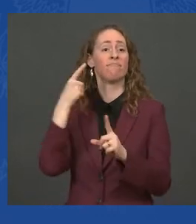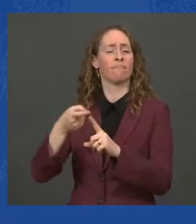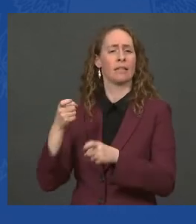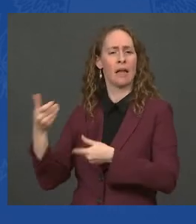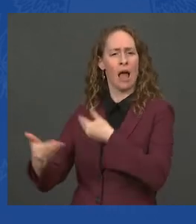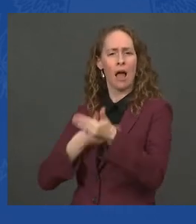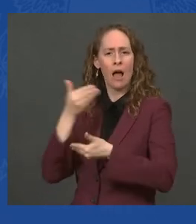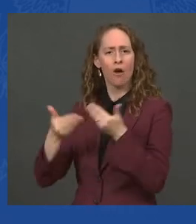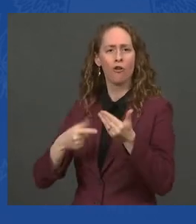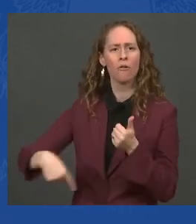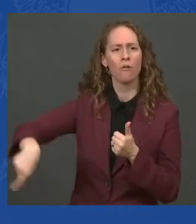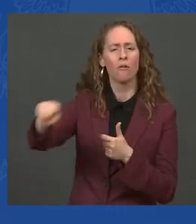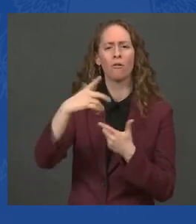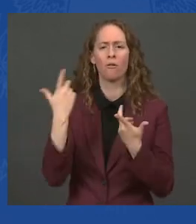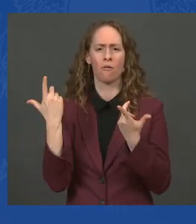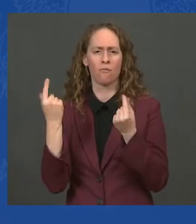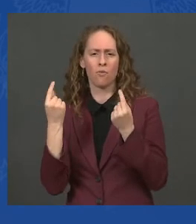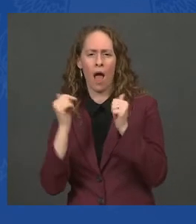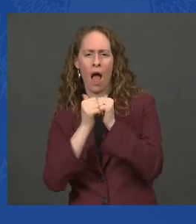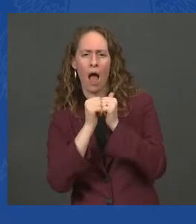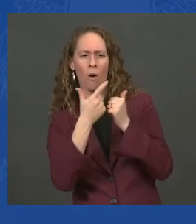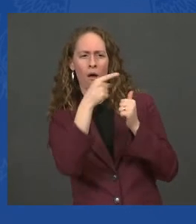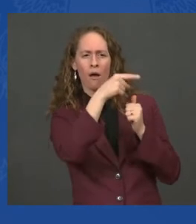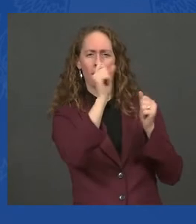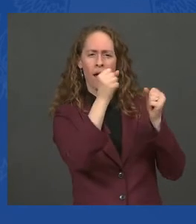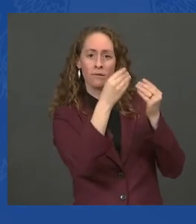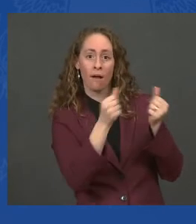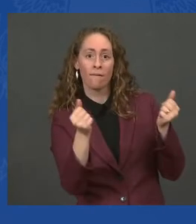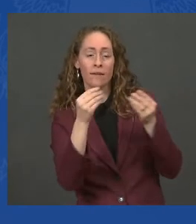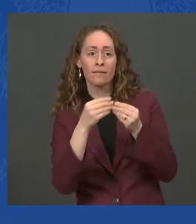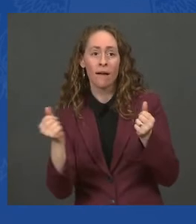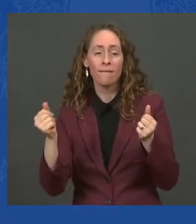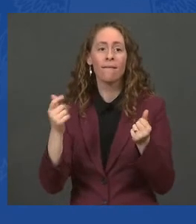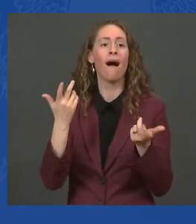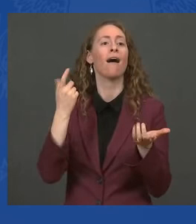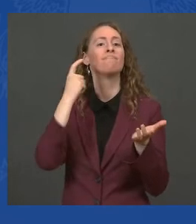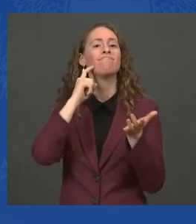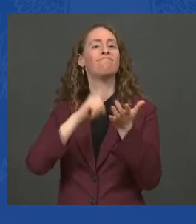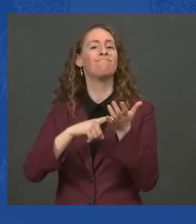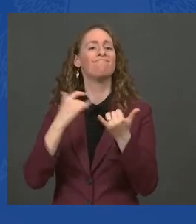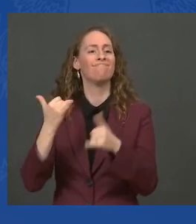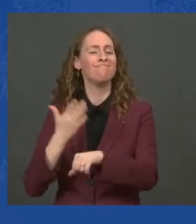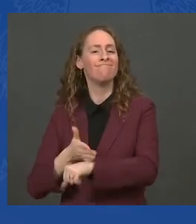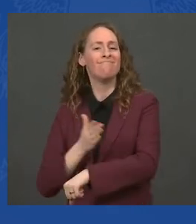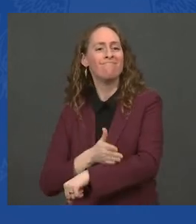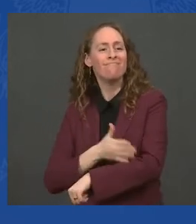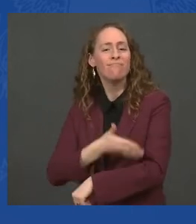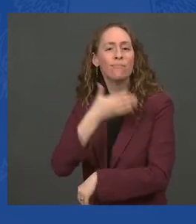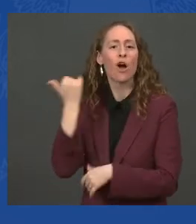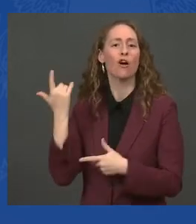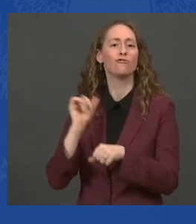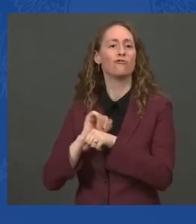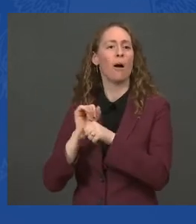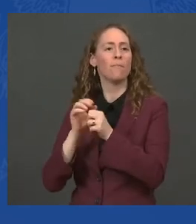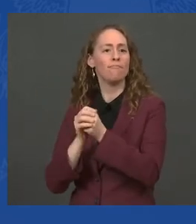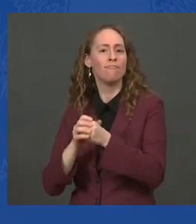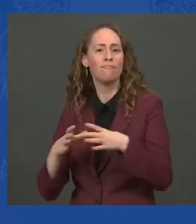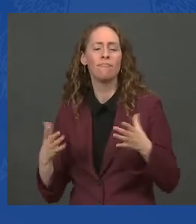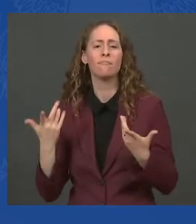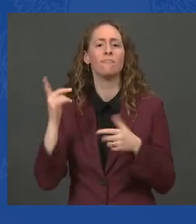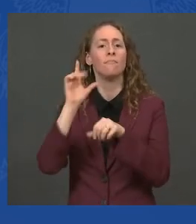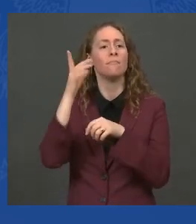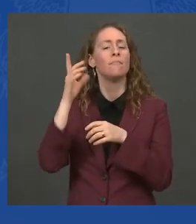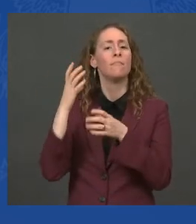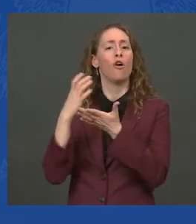jobs, wages, creation of more small businesses, fixing challenges in the economy. We need to cut costs further